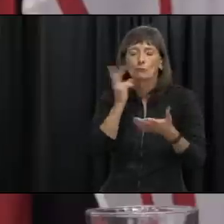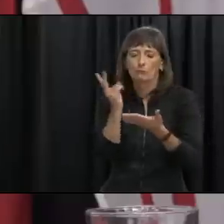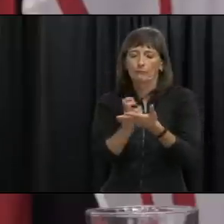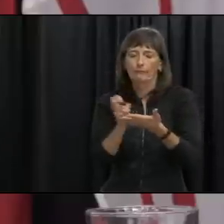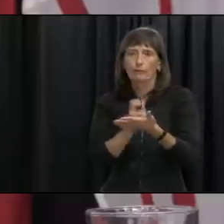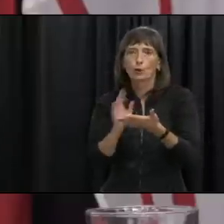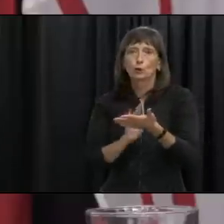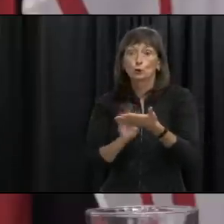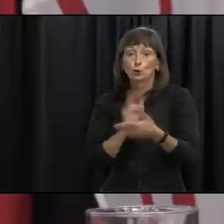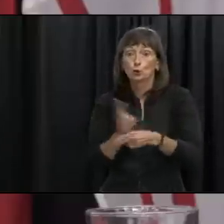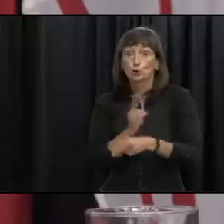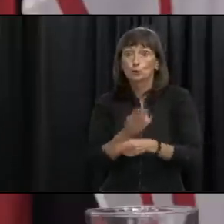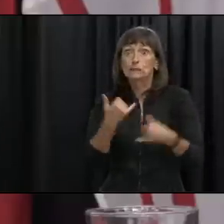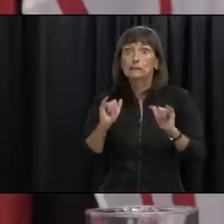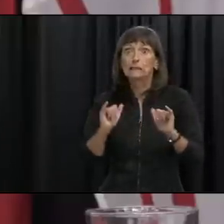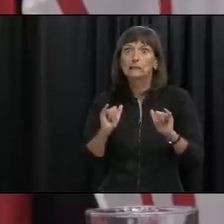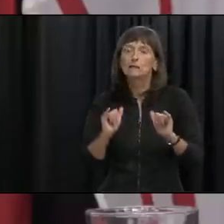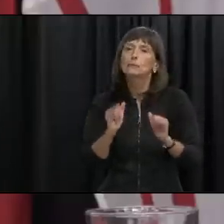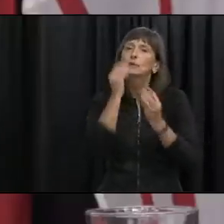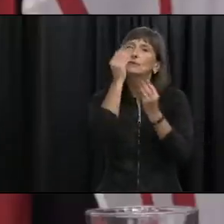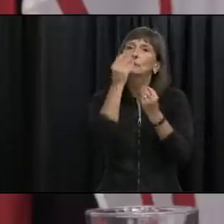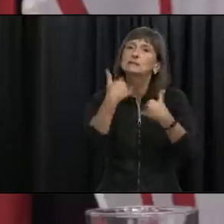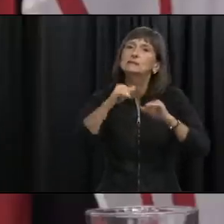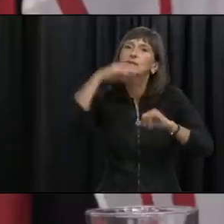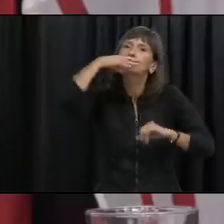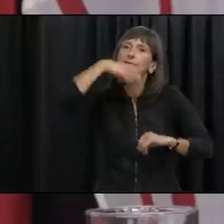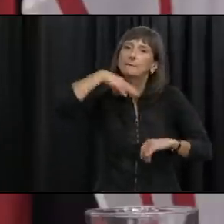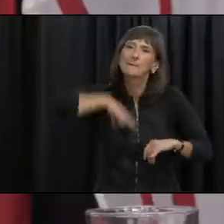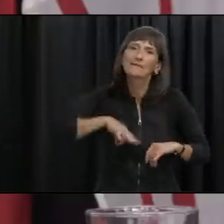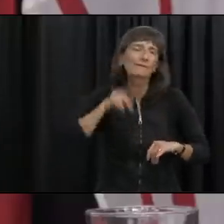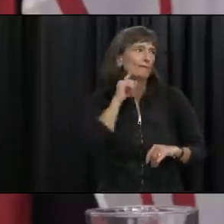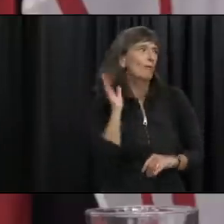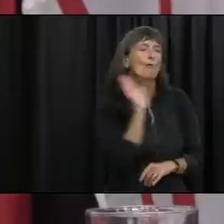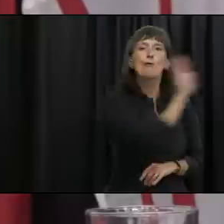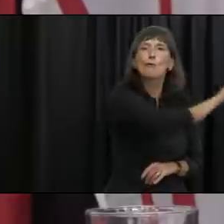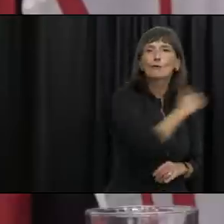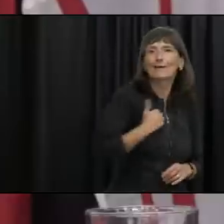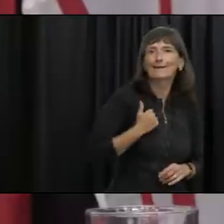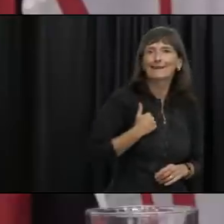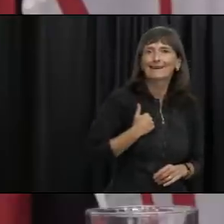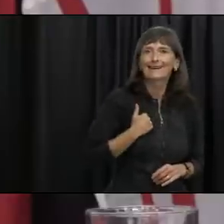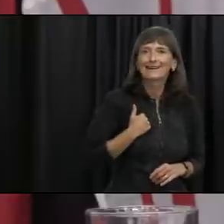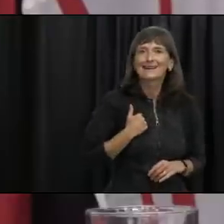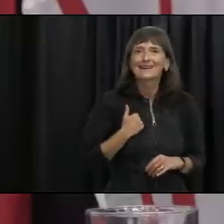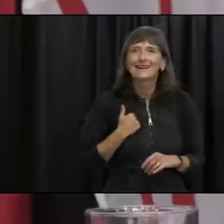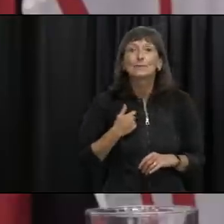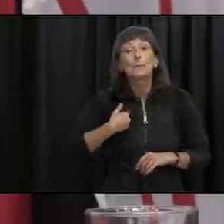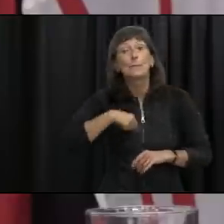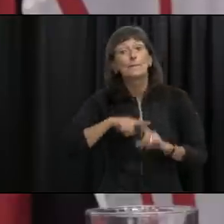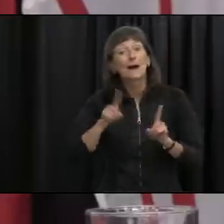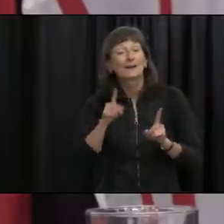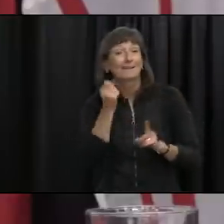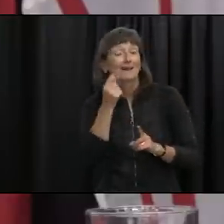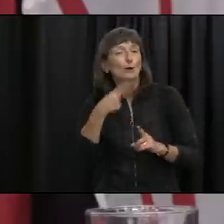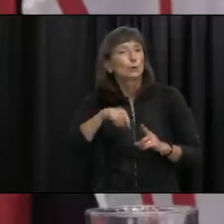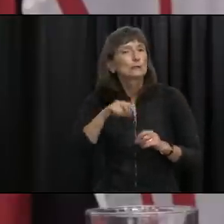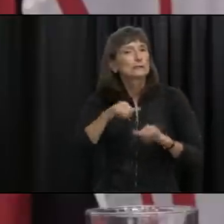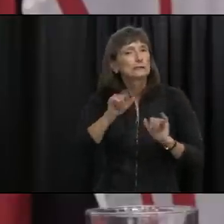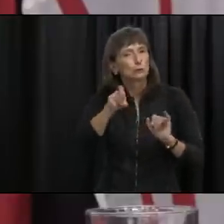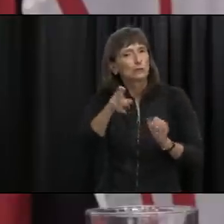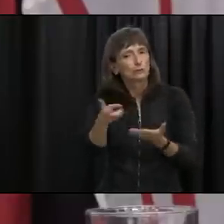be of value to the general population in a really significant way however if we can improve our uptake of that